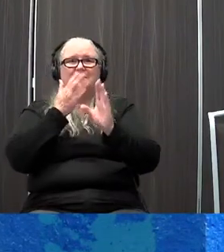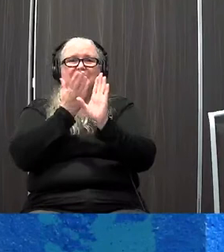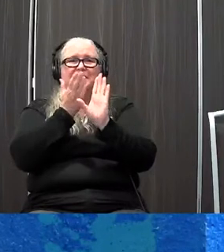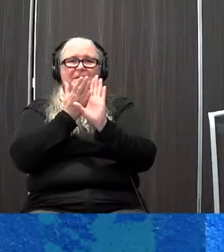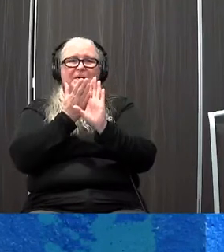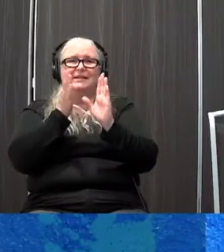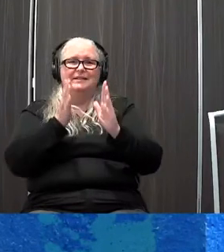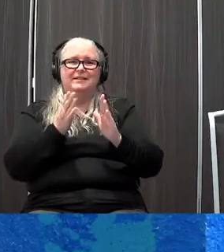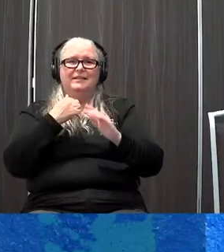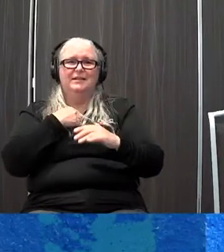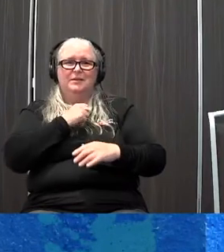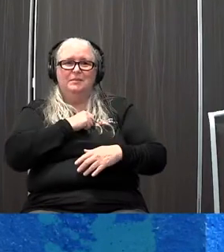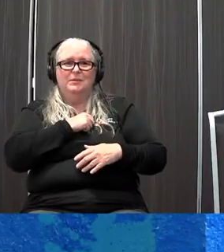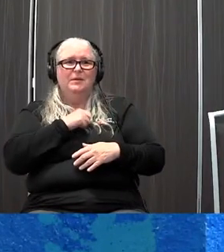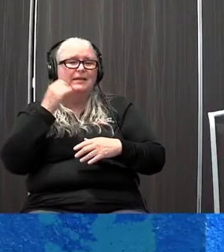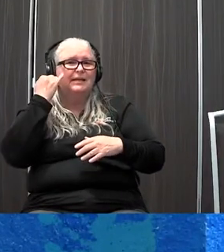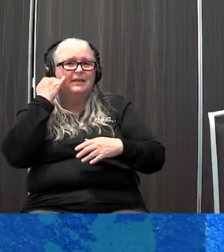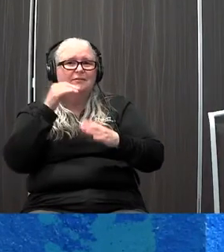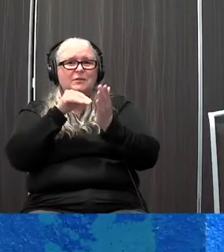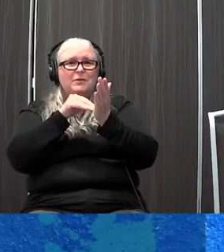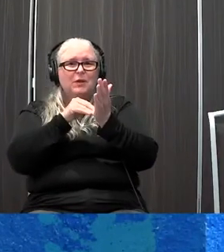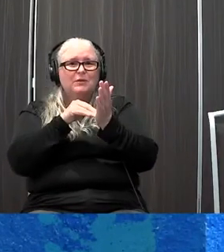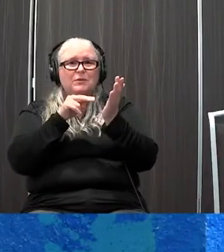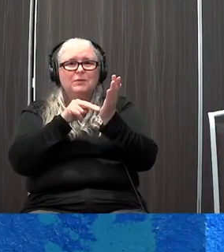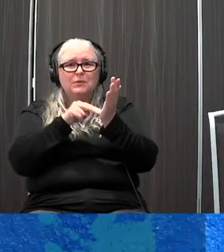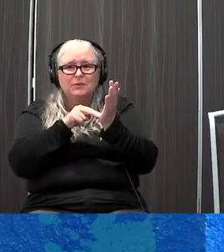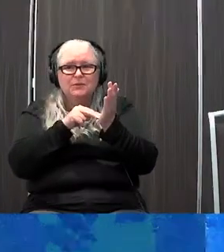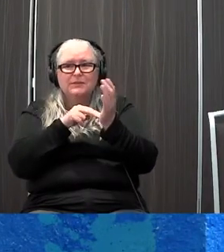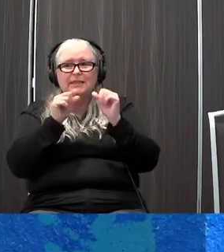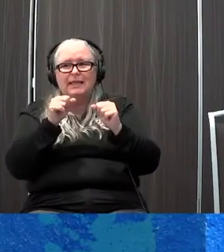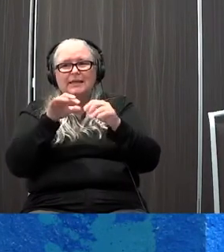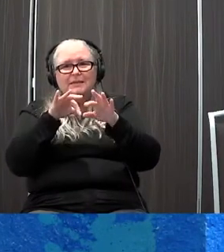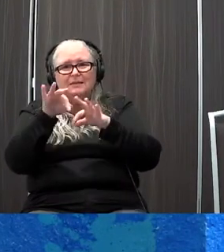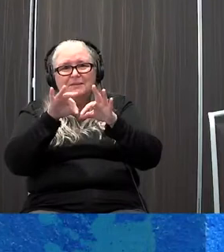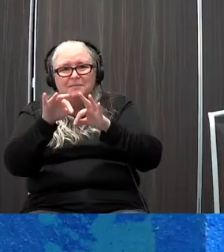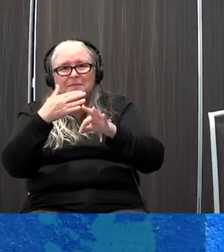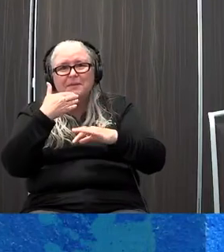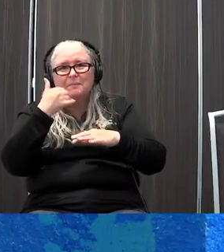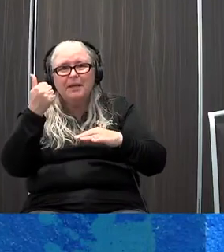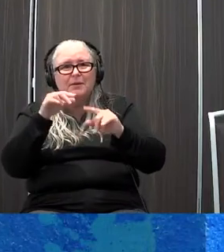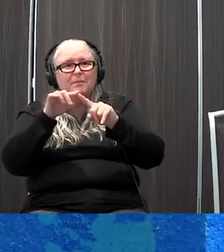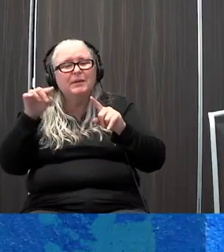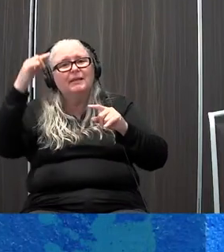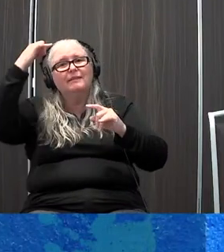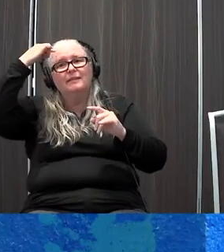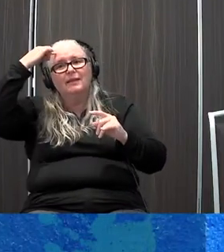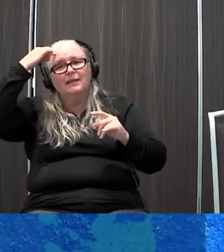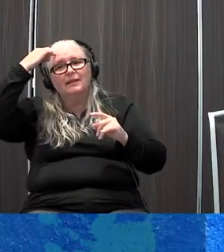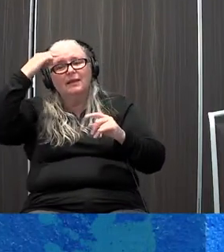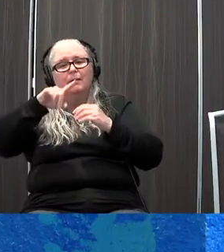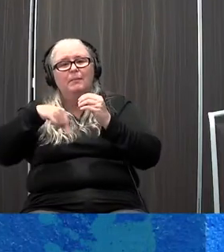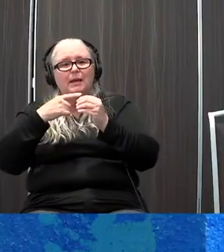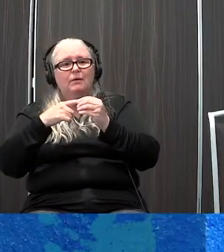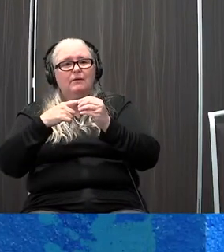apologize to those physicians or nurses that might be listening or physiologists that could explain this better, but let's think for a moment about the fight-or-flight